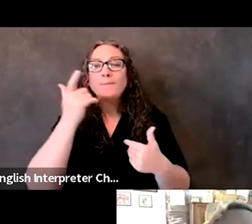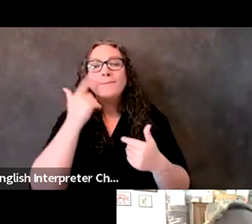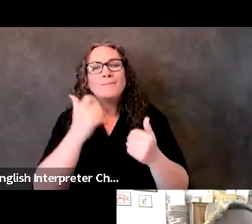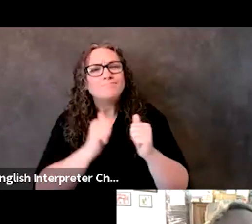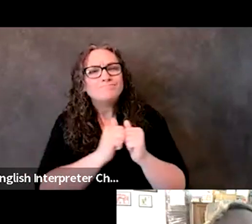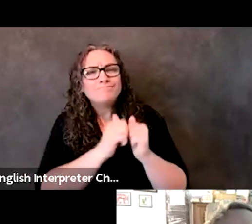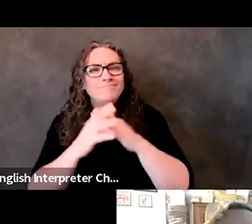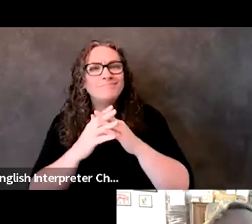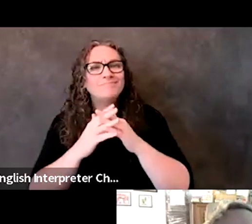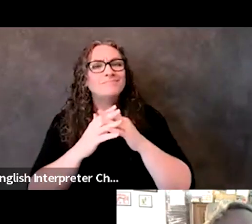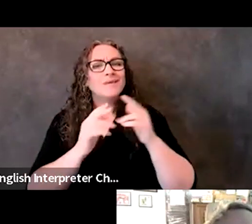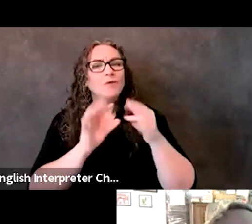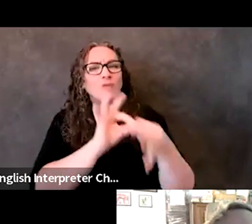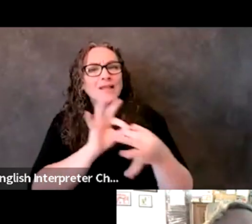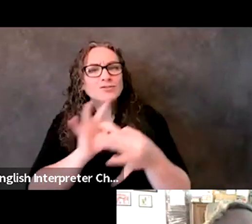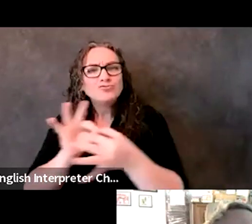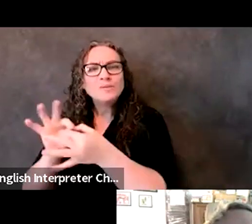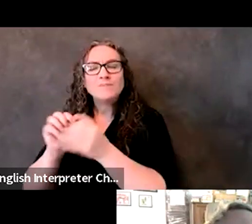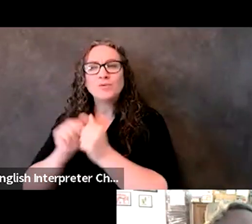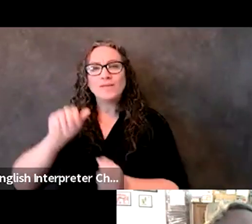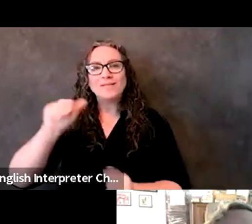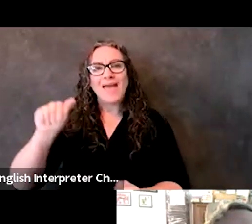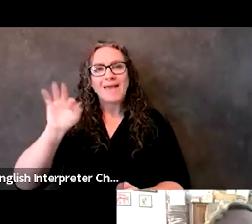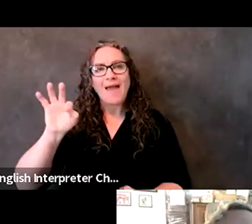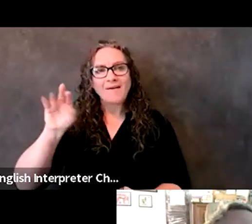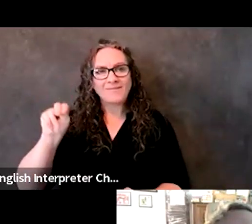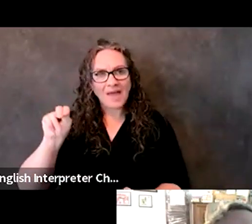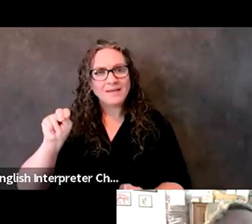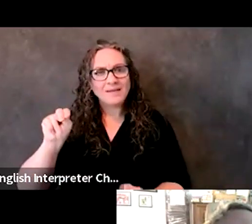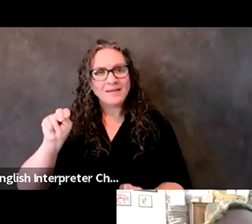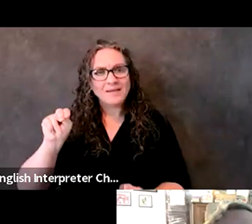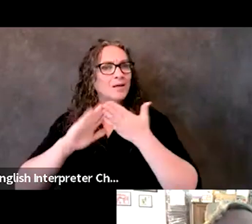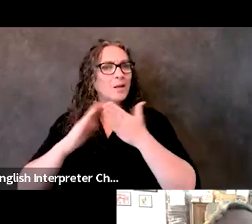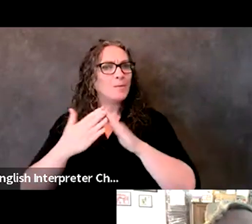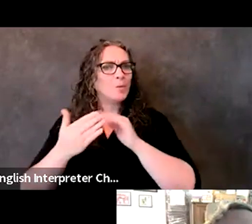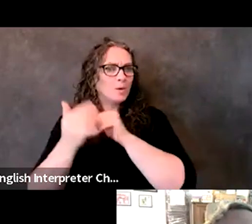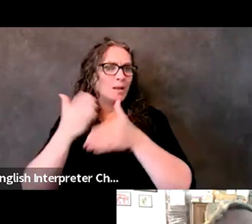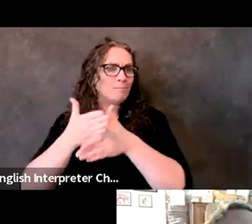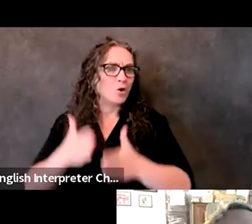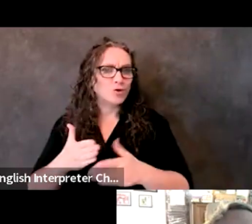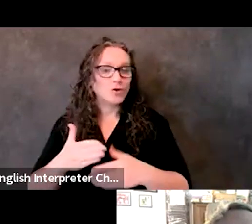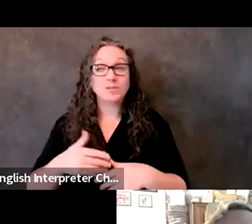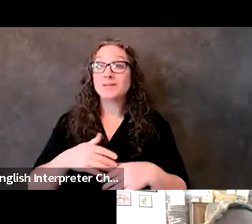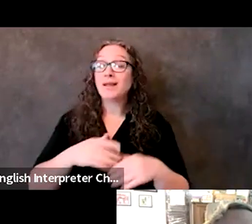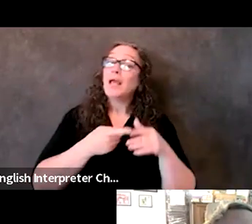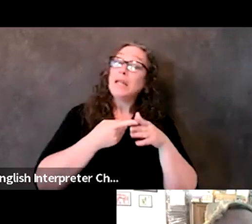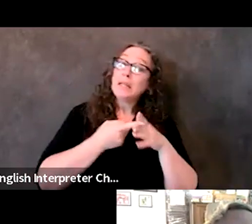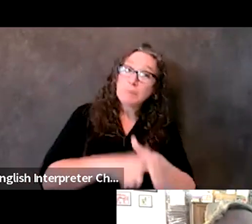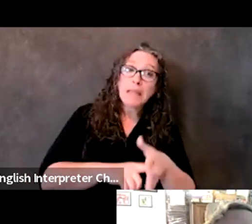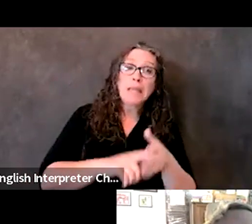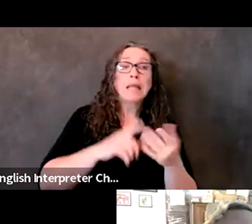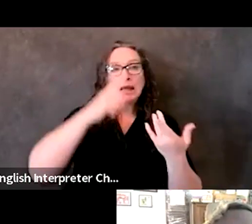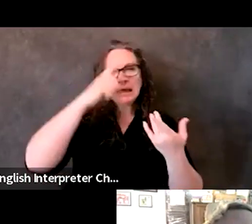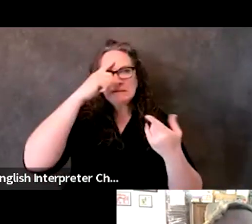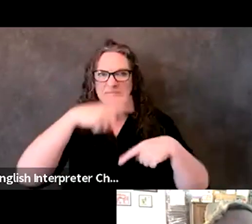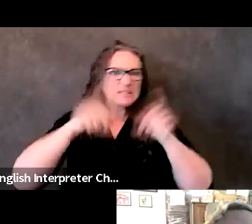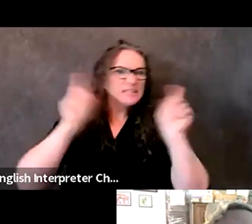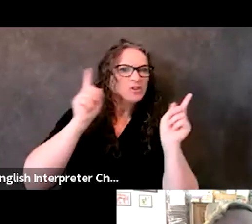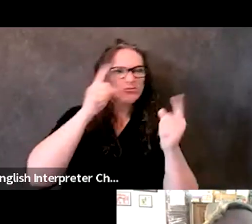built with our AFN community partners. Yeah, in the beginning, there were disagreements. There were differences of opinion.